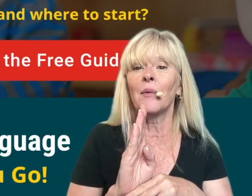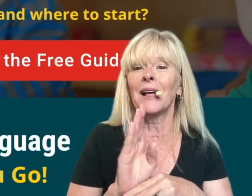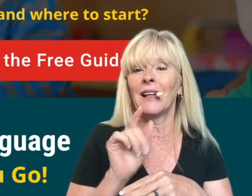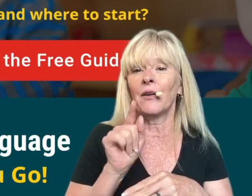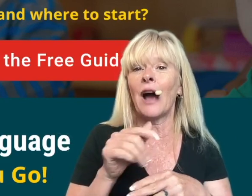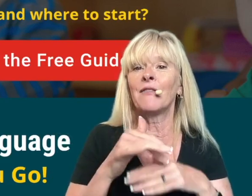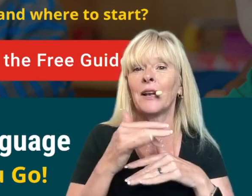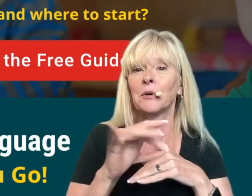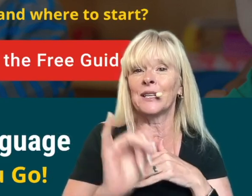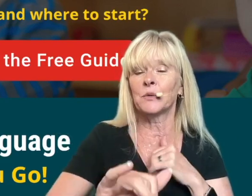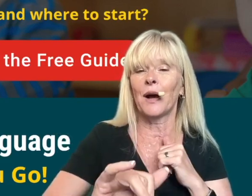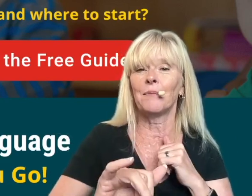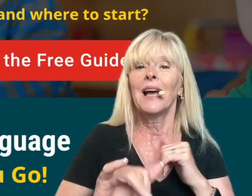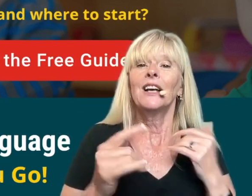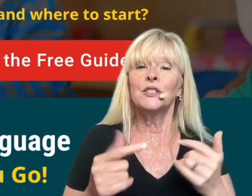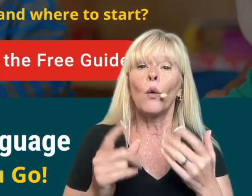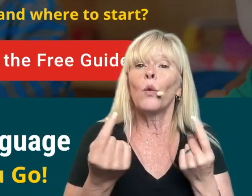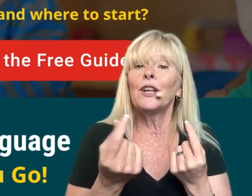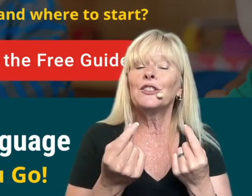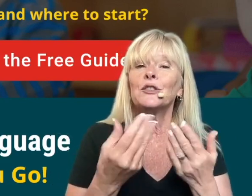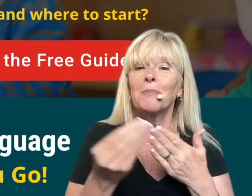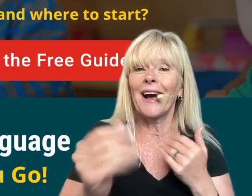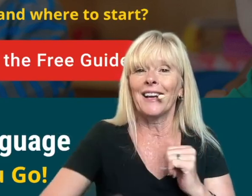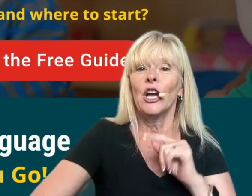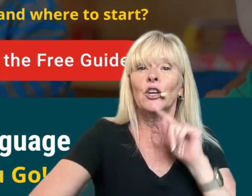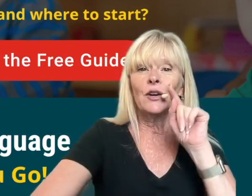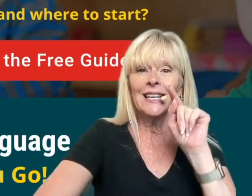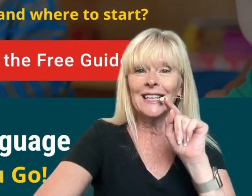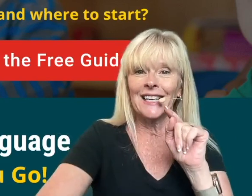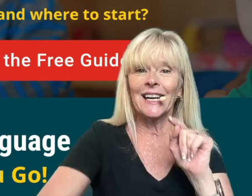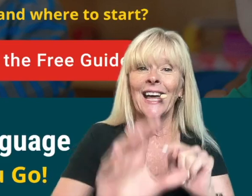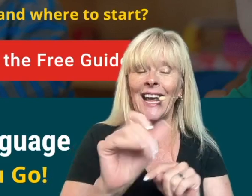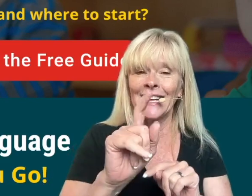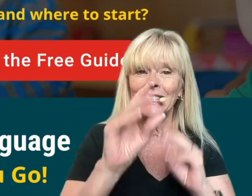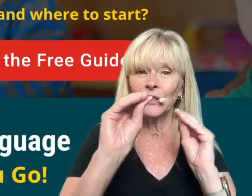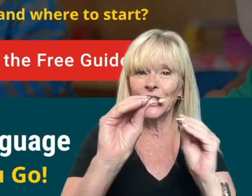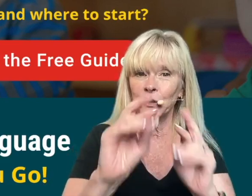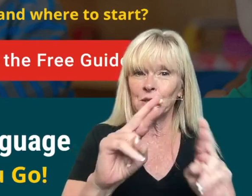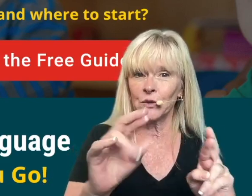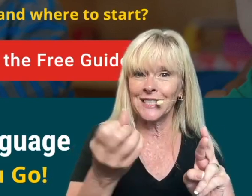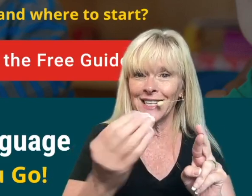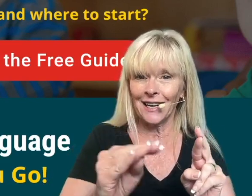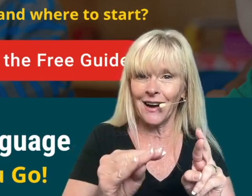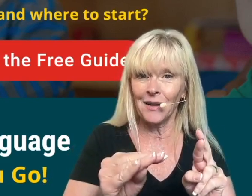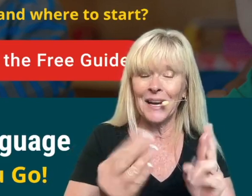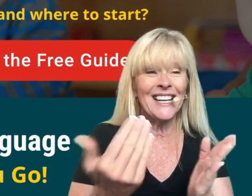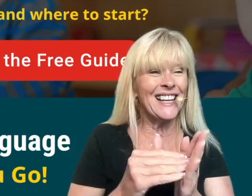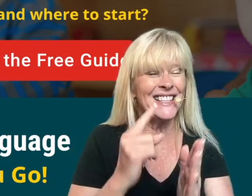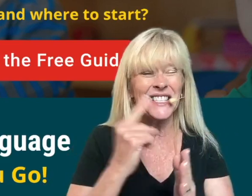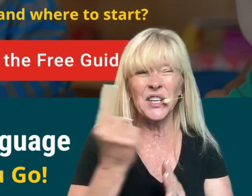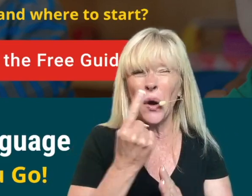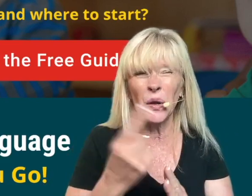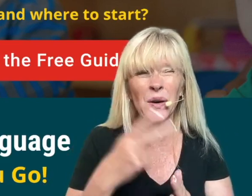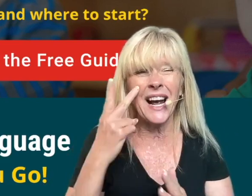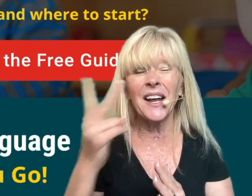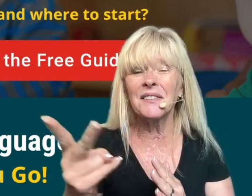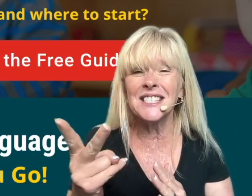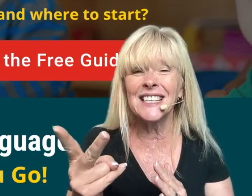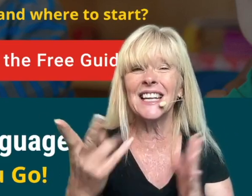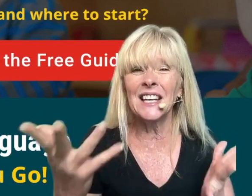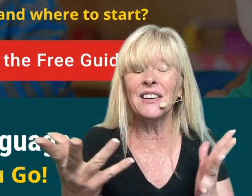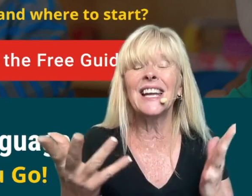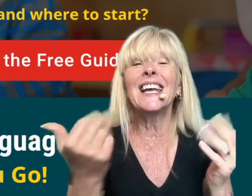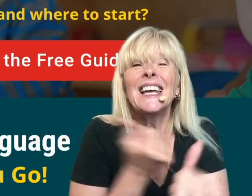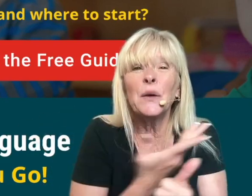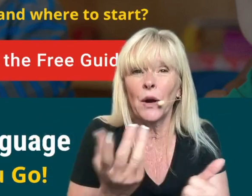available as well so what do you do to buy it you're gonna click at ASL teaching resources calm and again this is the only I